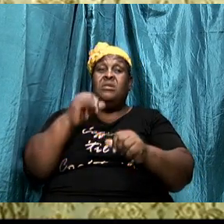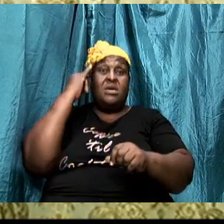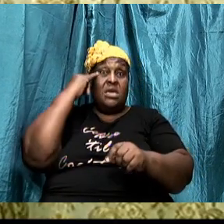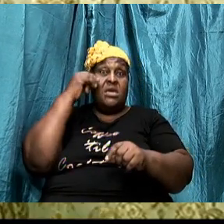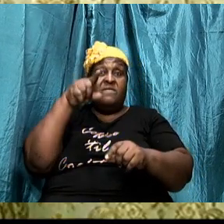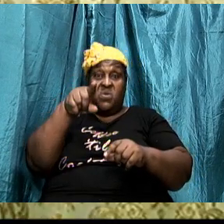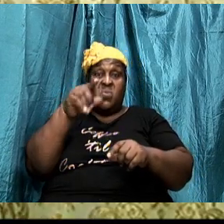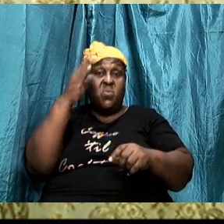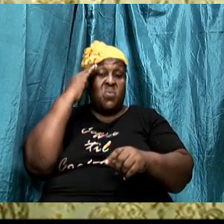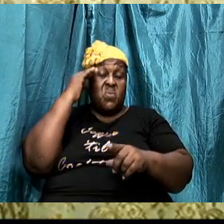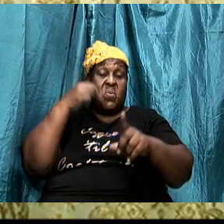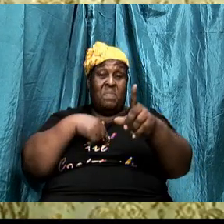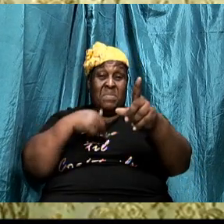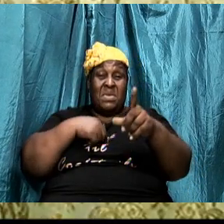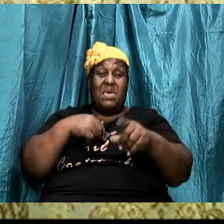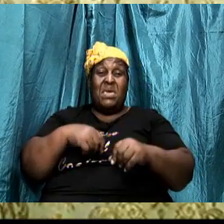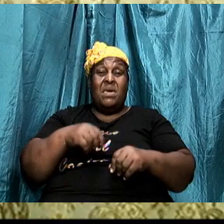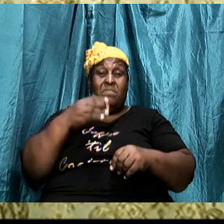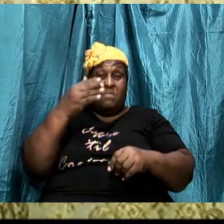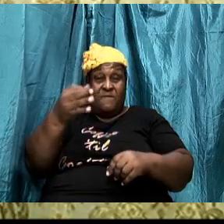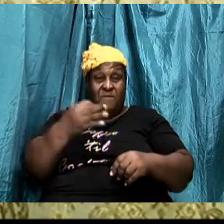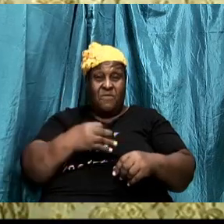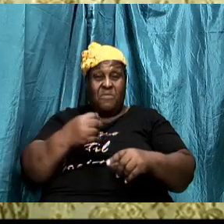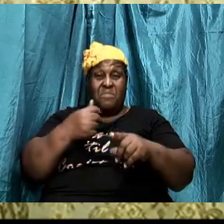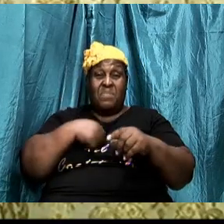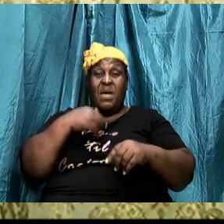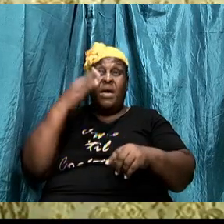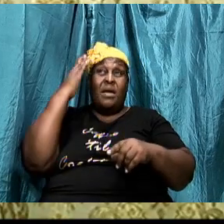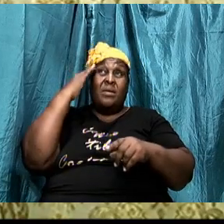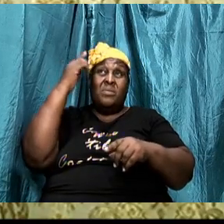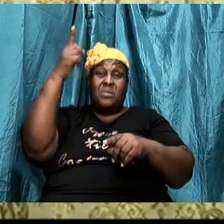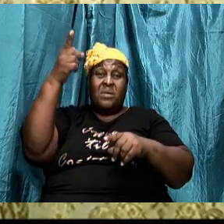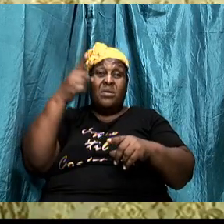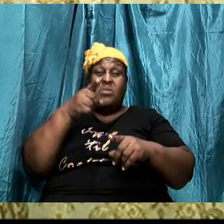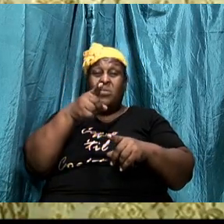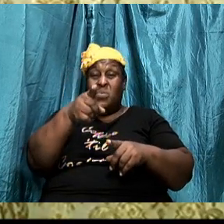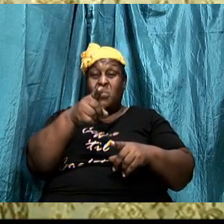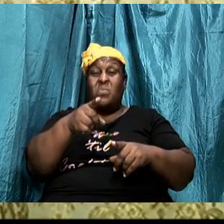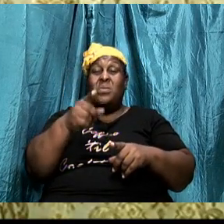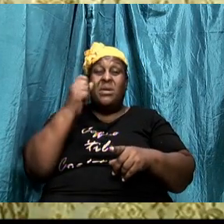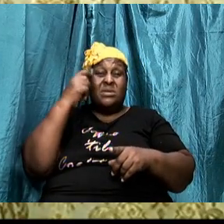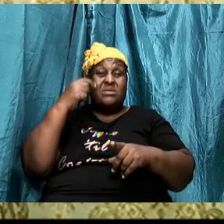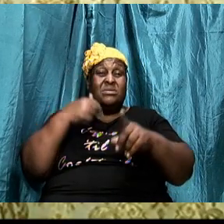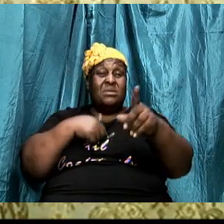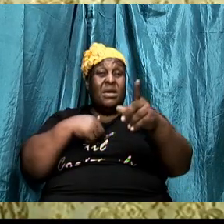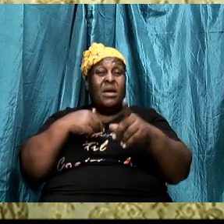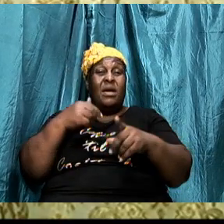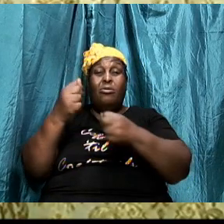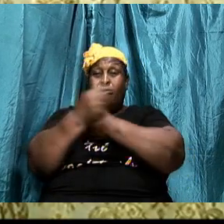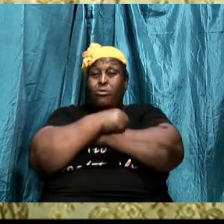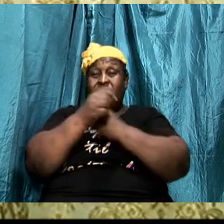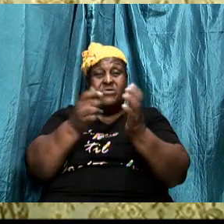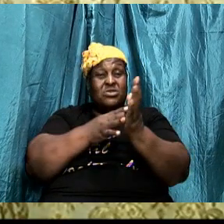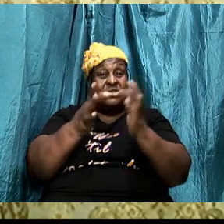before I knew him then you would understand why I love him you would understand why I serve him